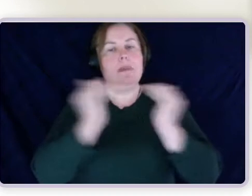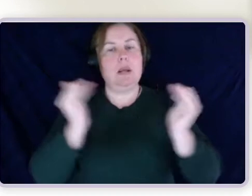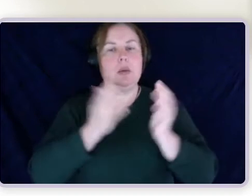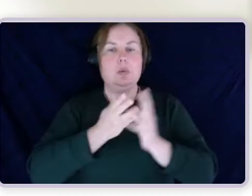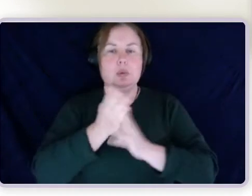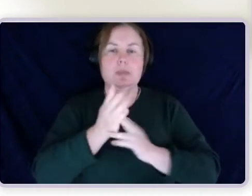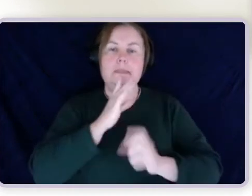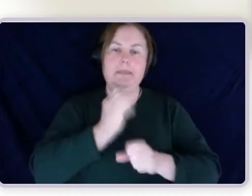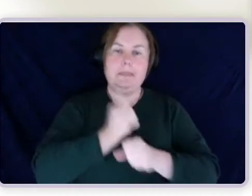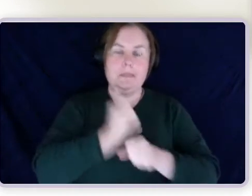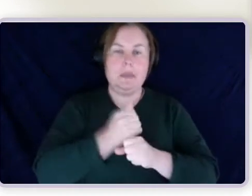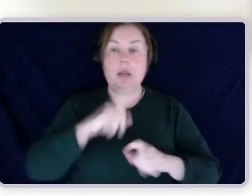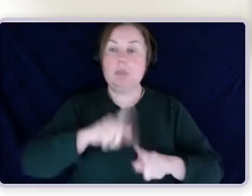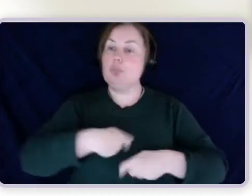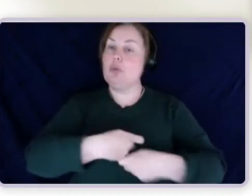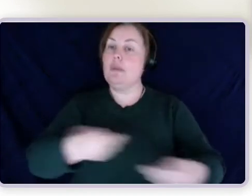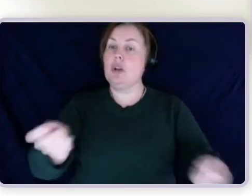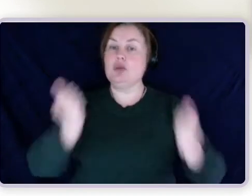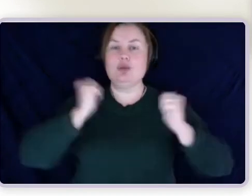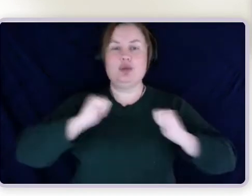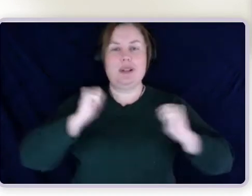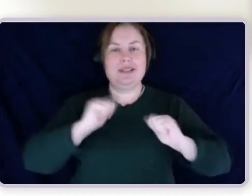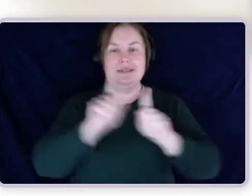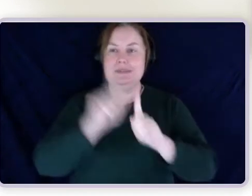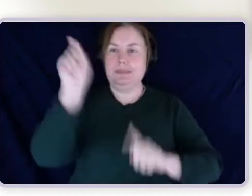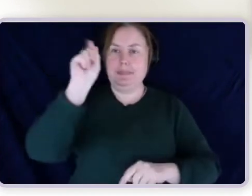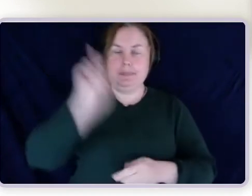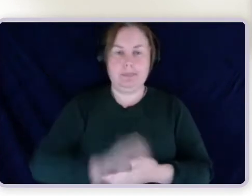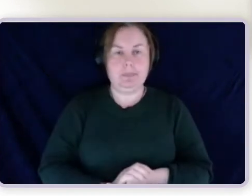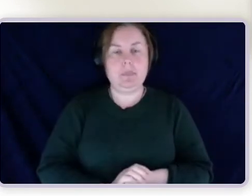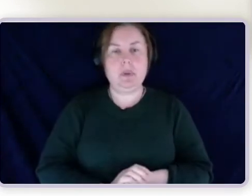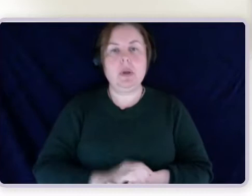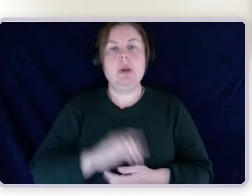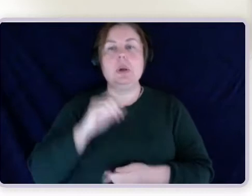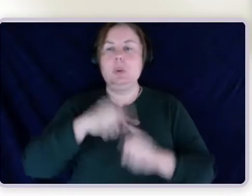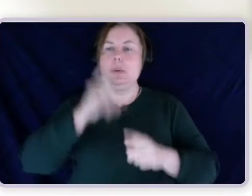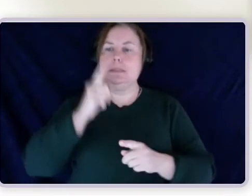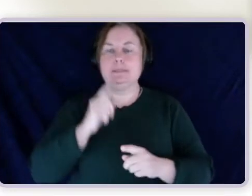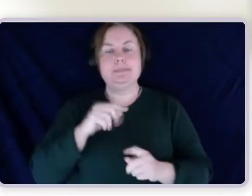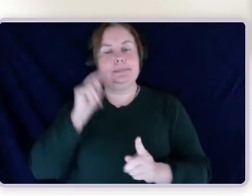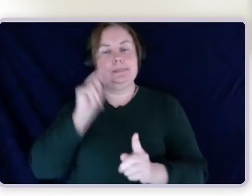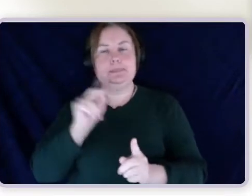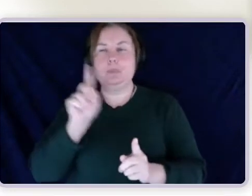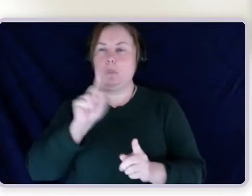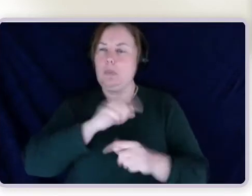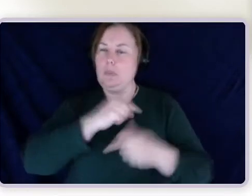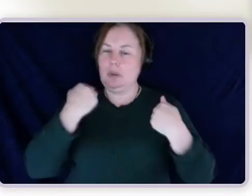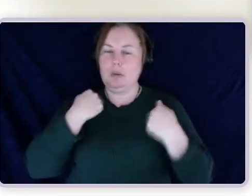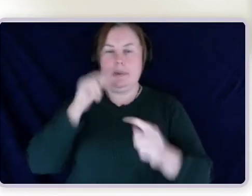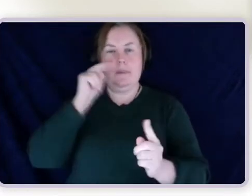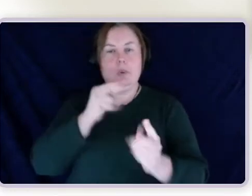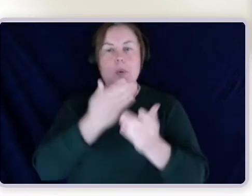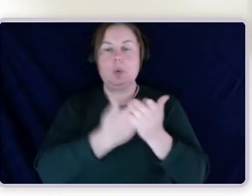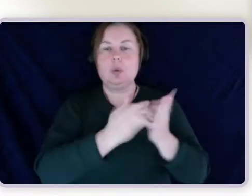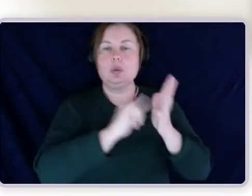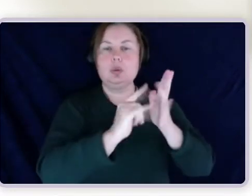And just a quick note on how we view social security. We view it as a fundamental human right, as noted in